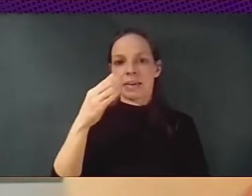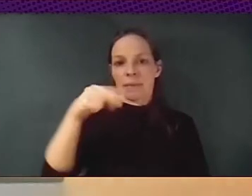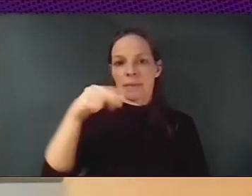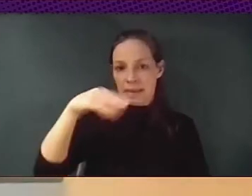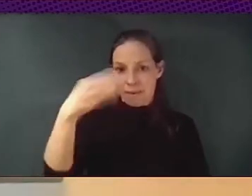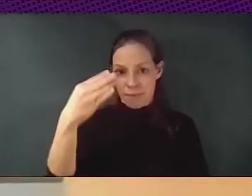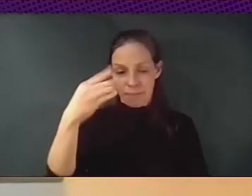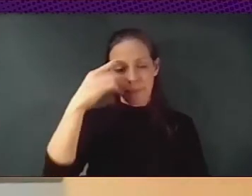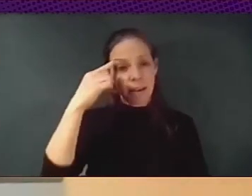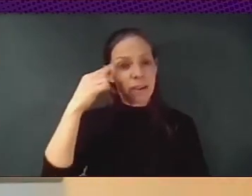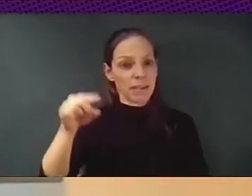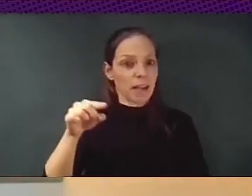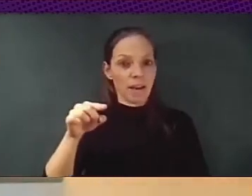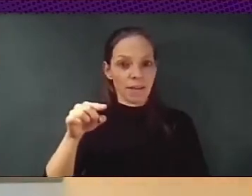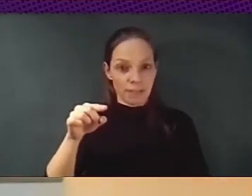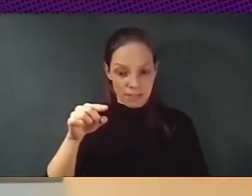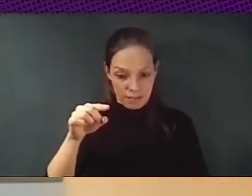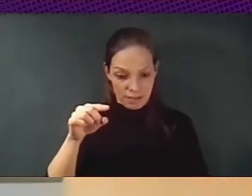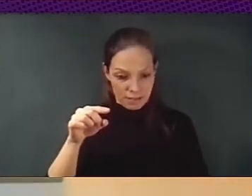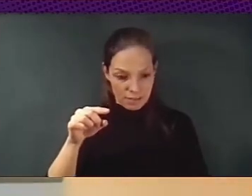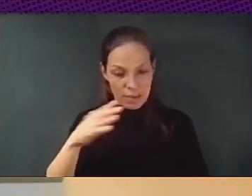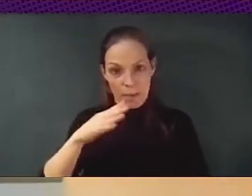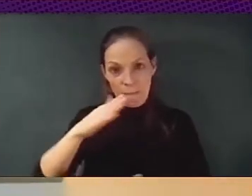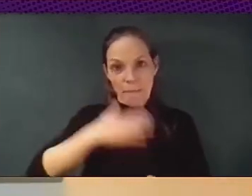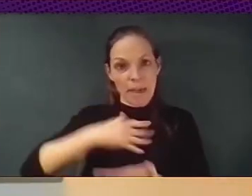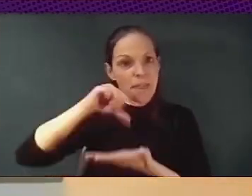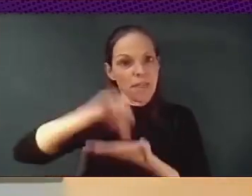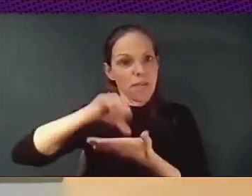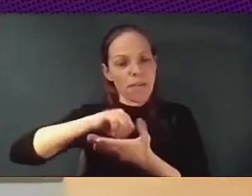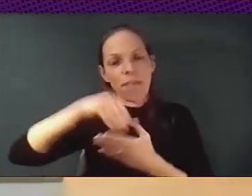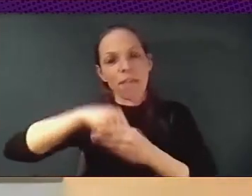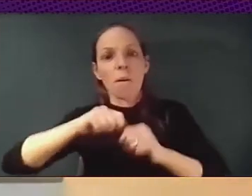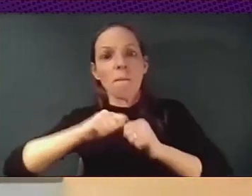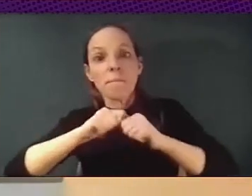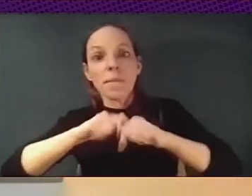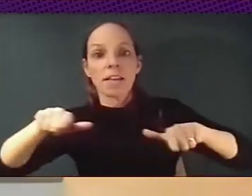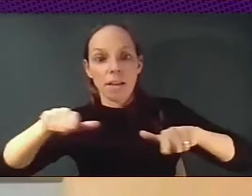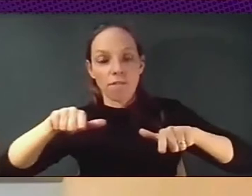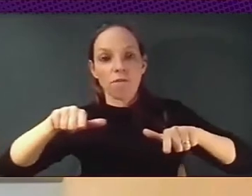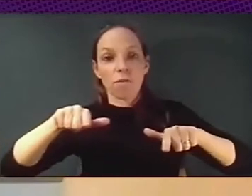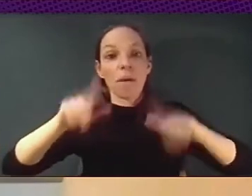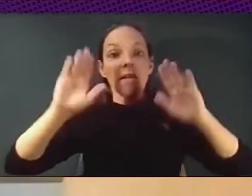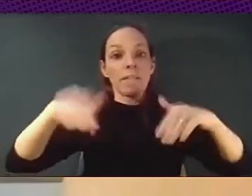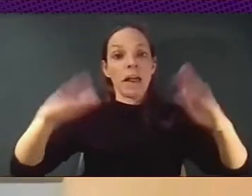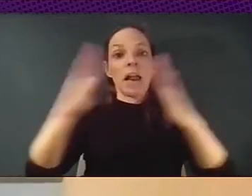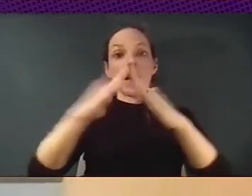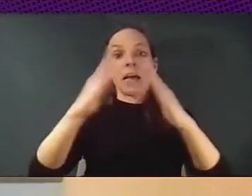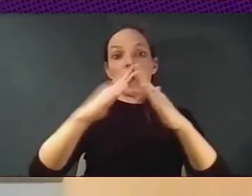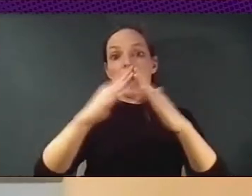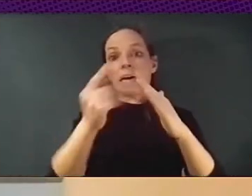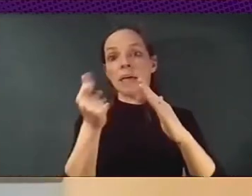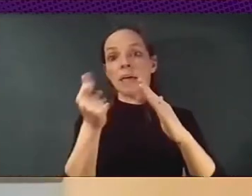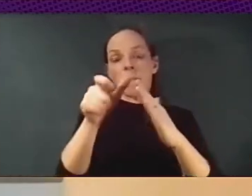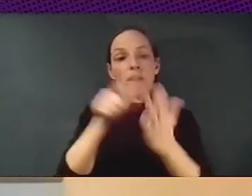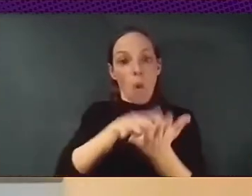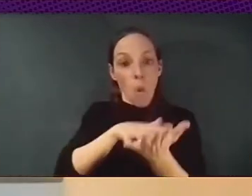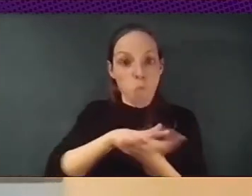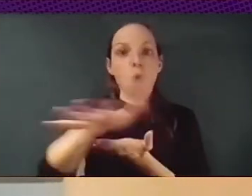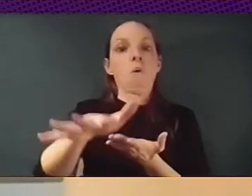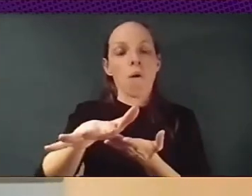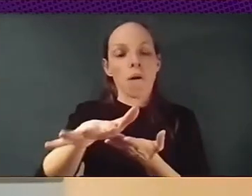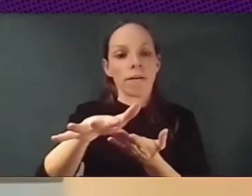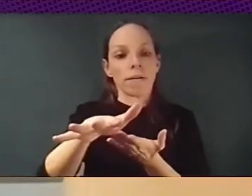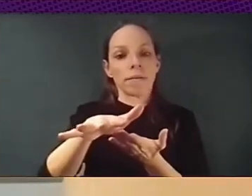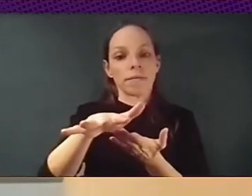have a very strong impact on the price of housing, basically halting your agenda of affordable